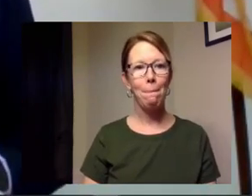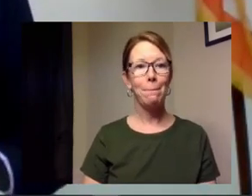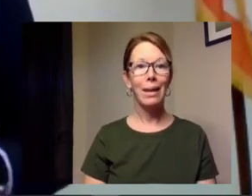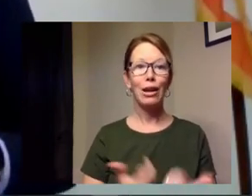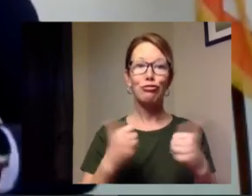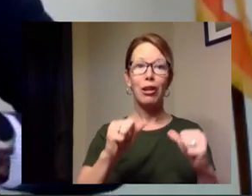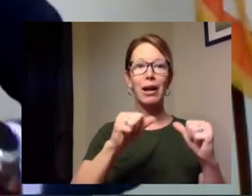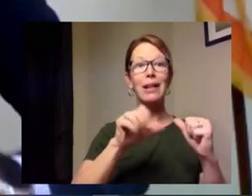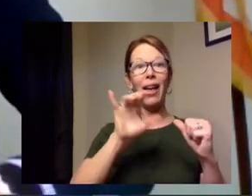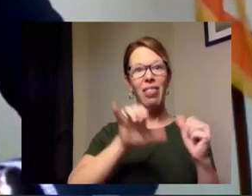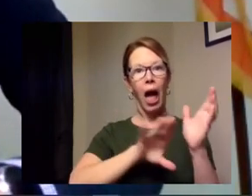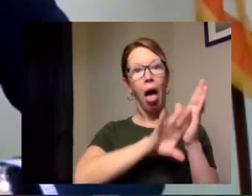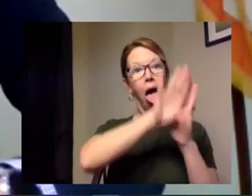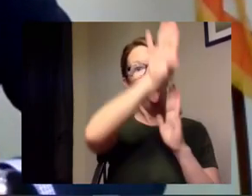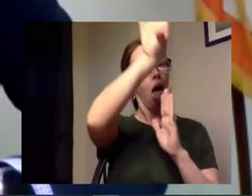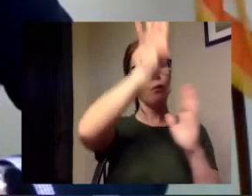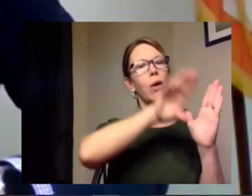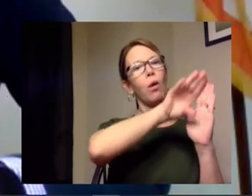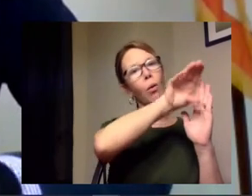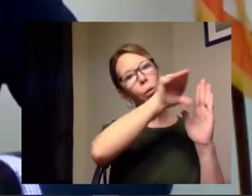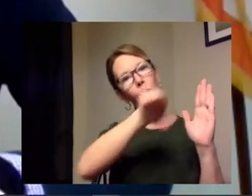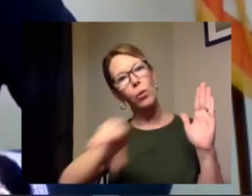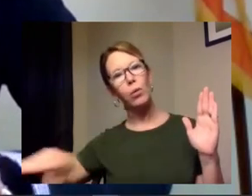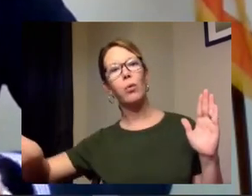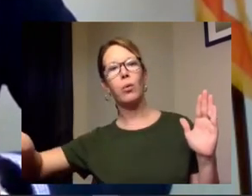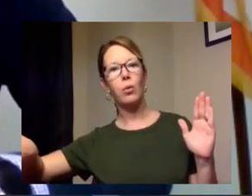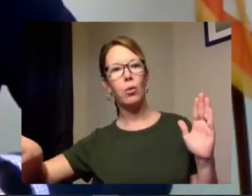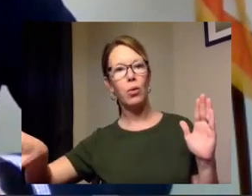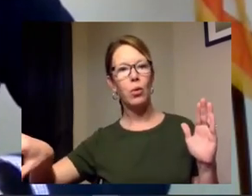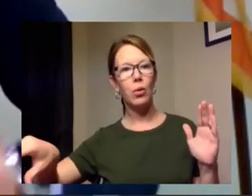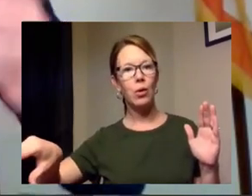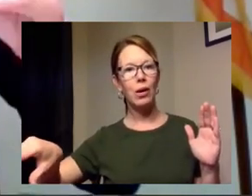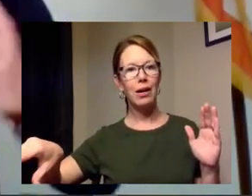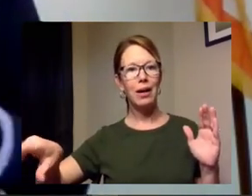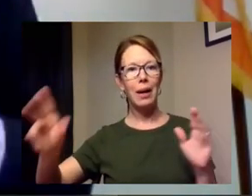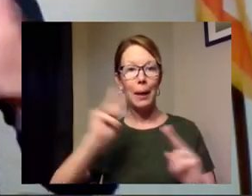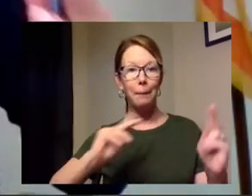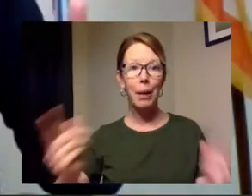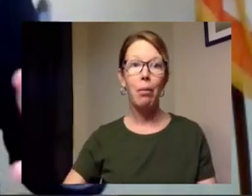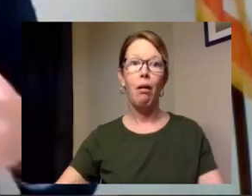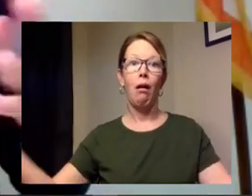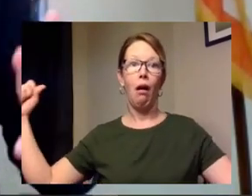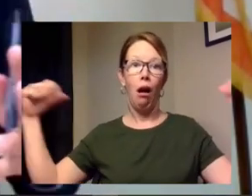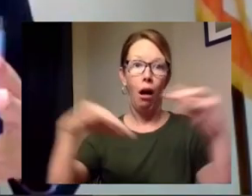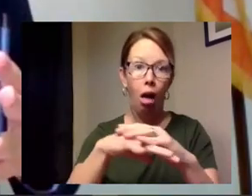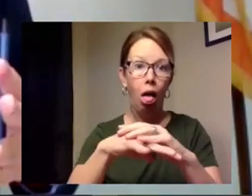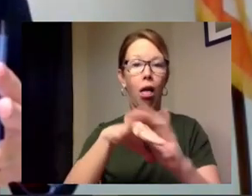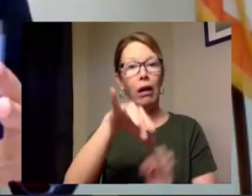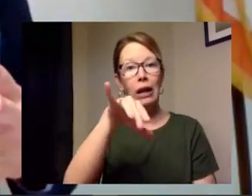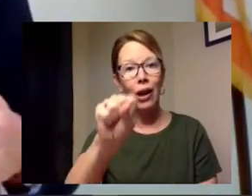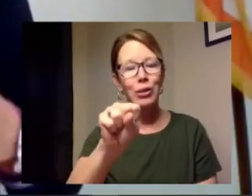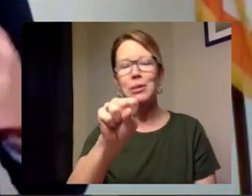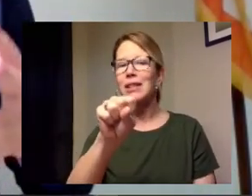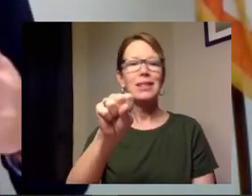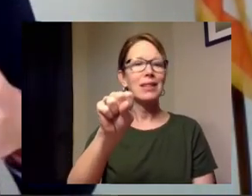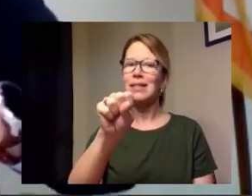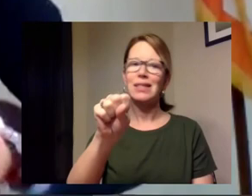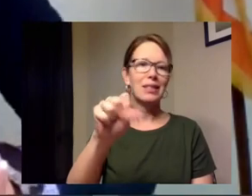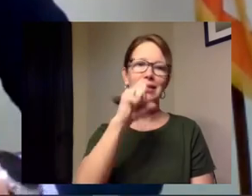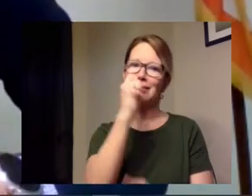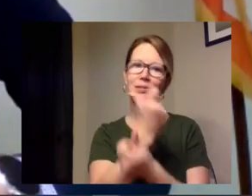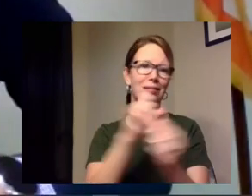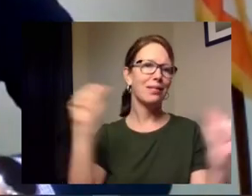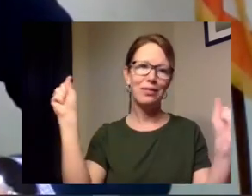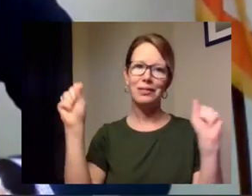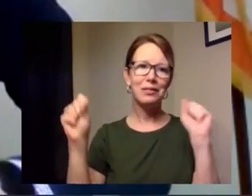help protect each other and having folks come come to the yellow springs or just go about anywhere that it's not